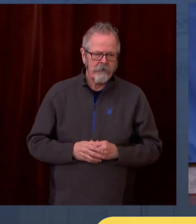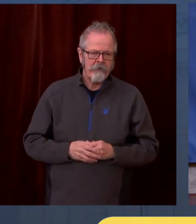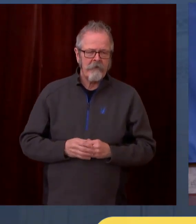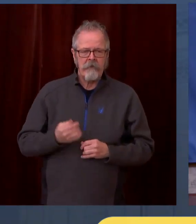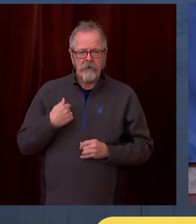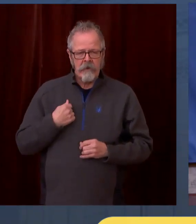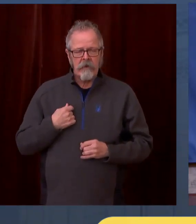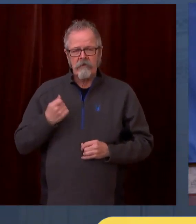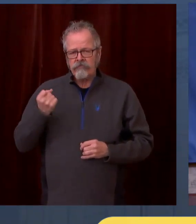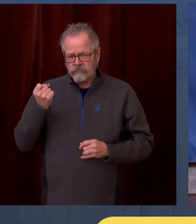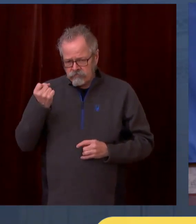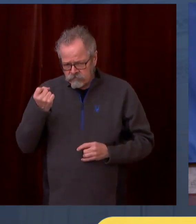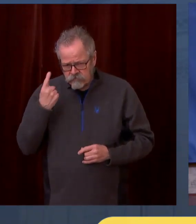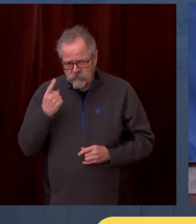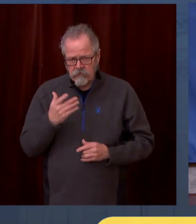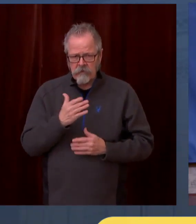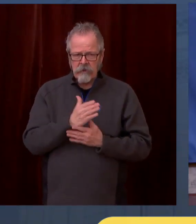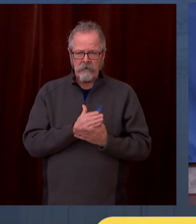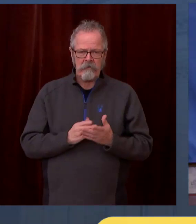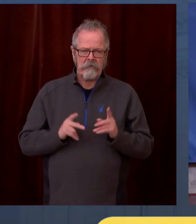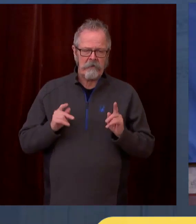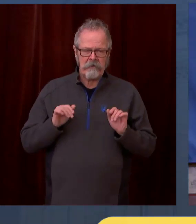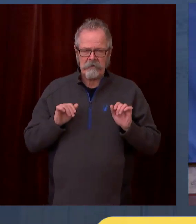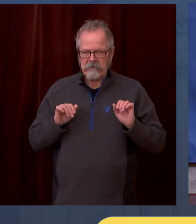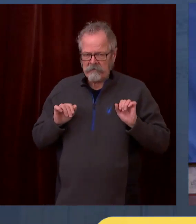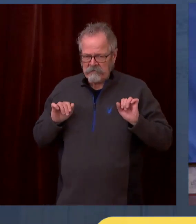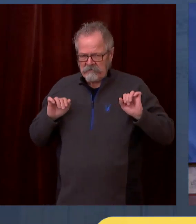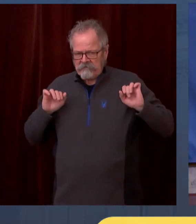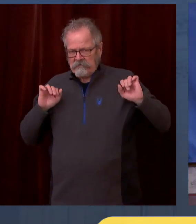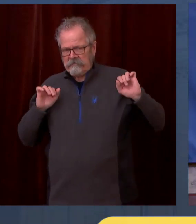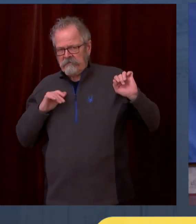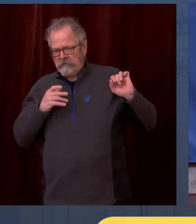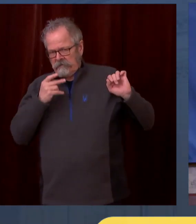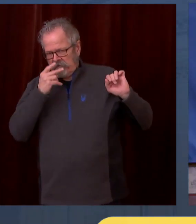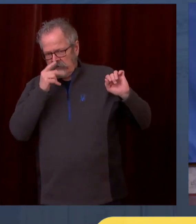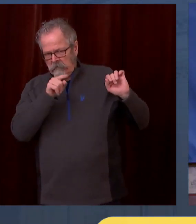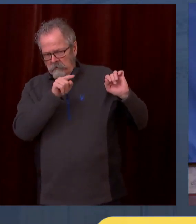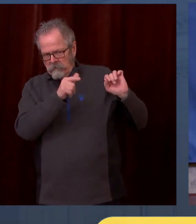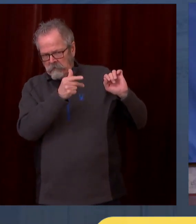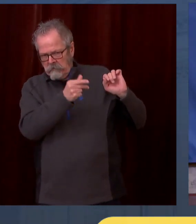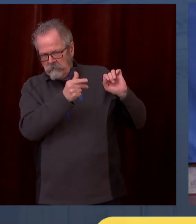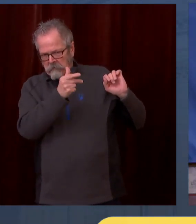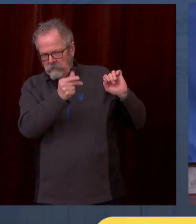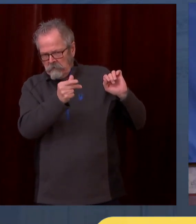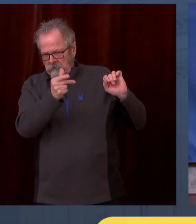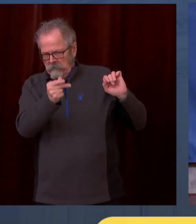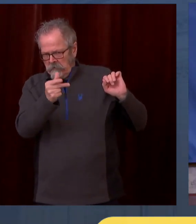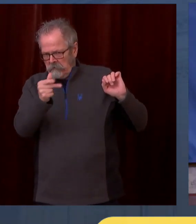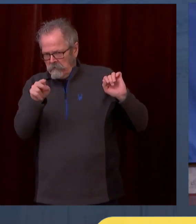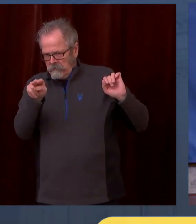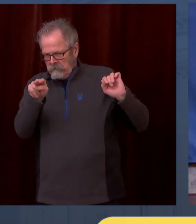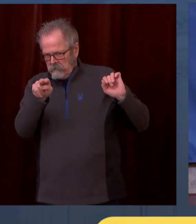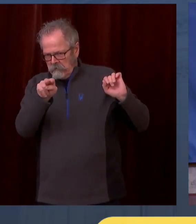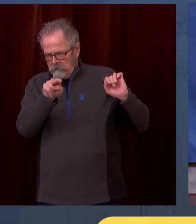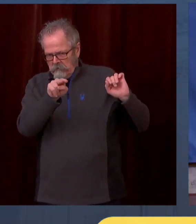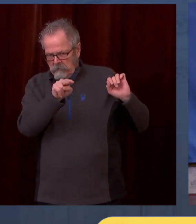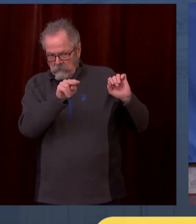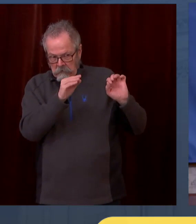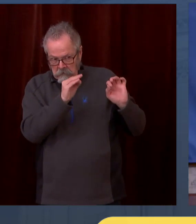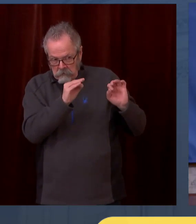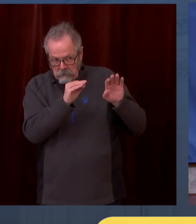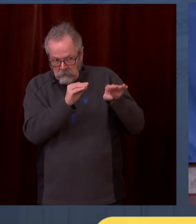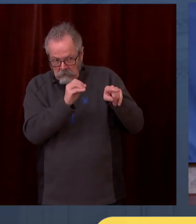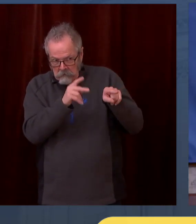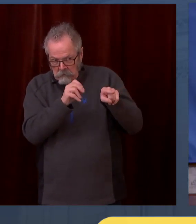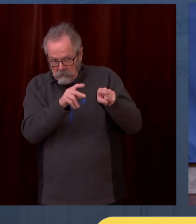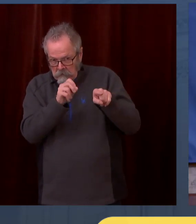And I think as they see their friends and relatives getting the vaccine and not getting COVID and not having adverse effects, more and